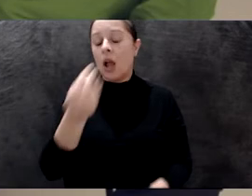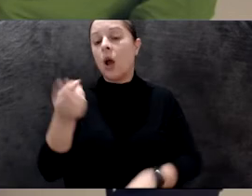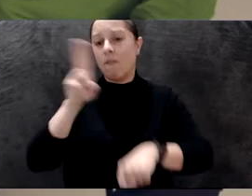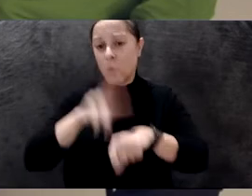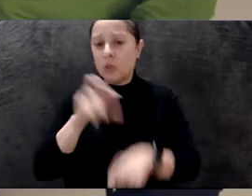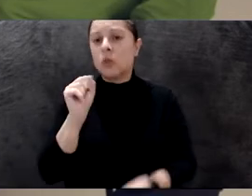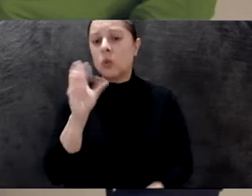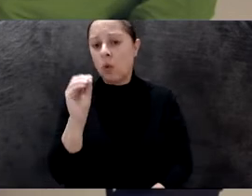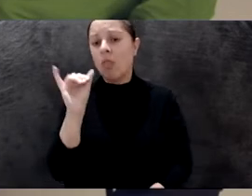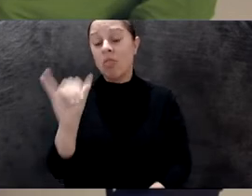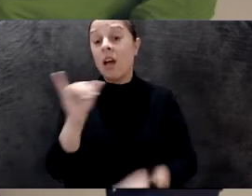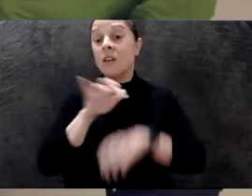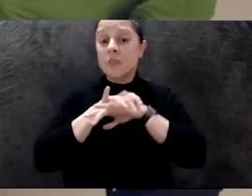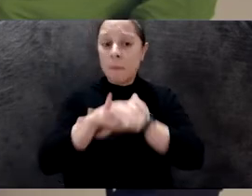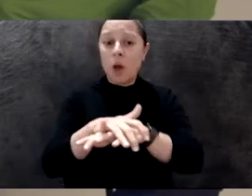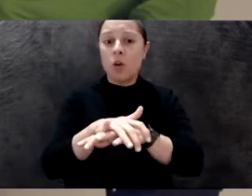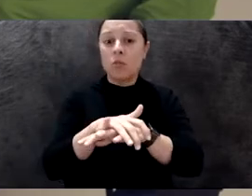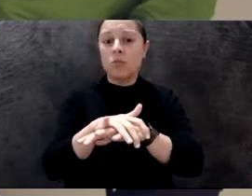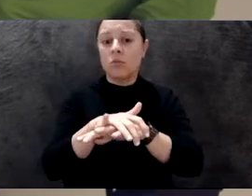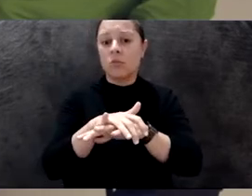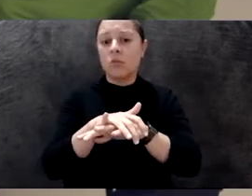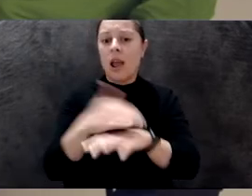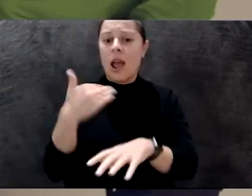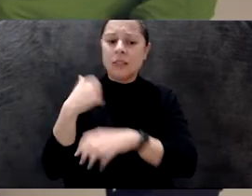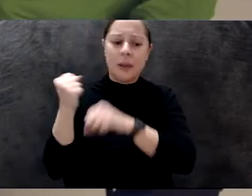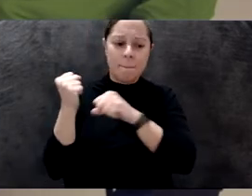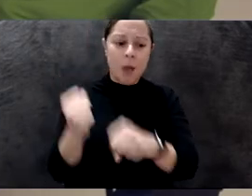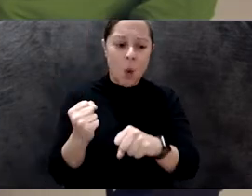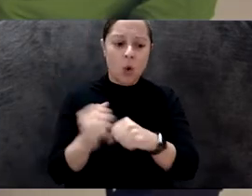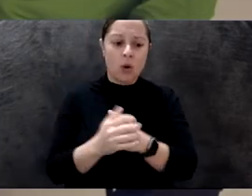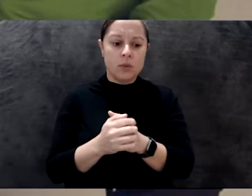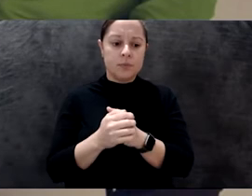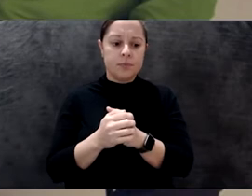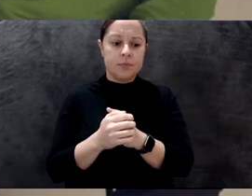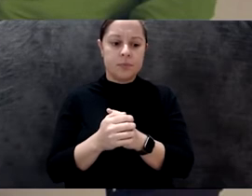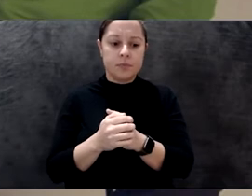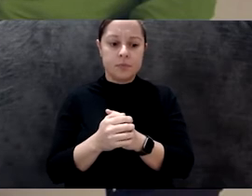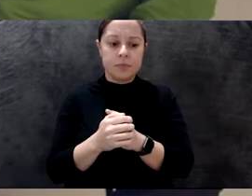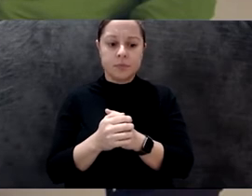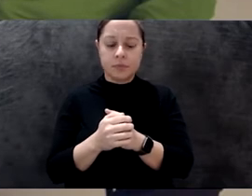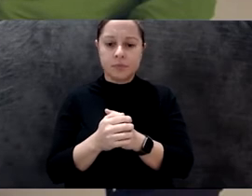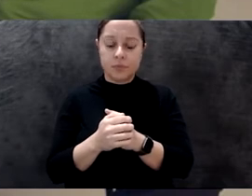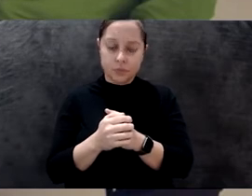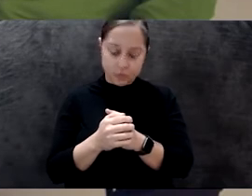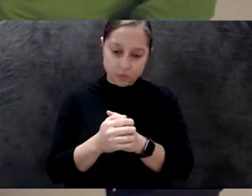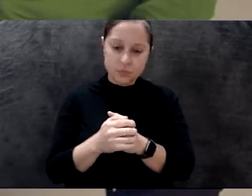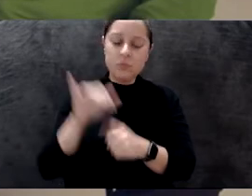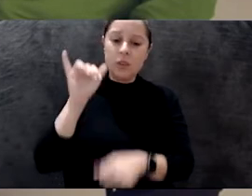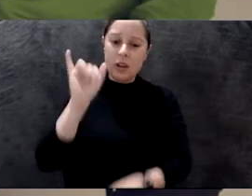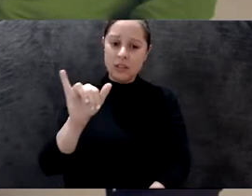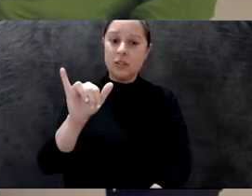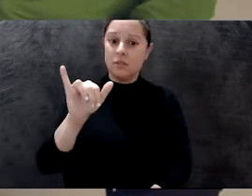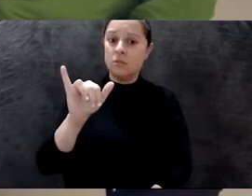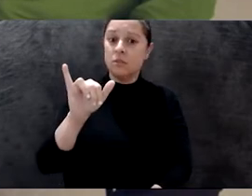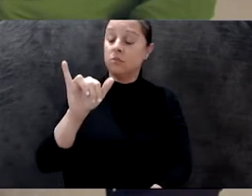also have a really a power of attorney somehow. If the spider answered for seven times consecutive that somebody is guilty of something, this